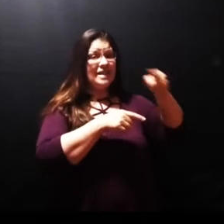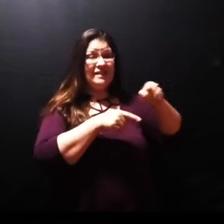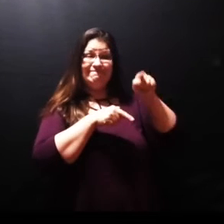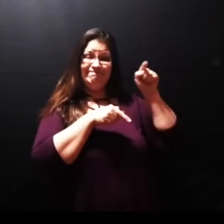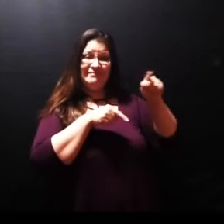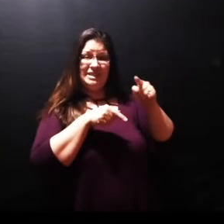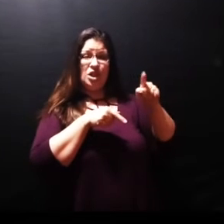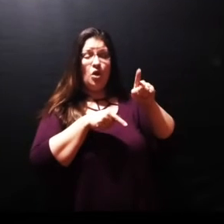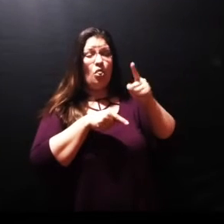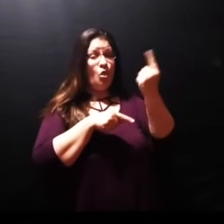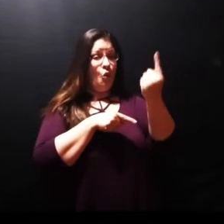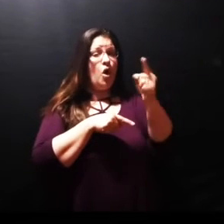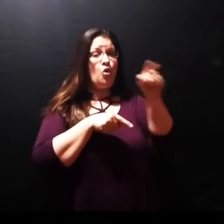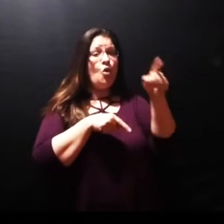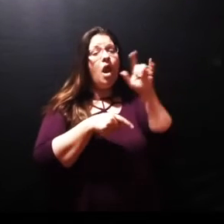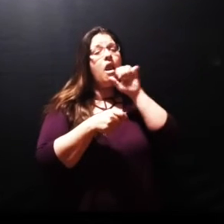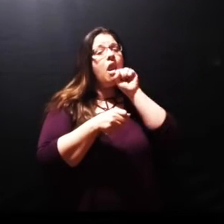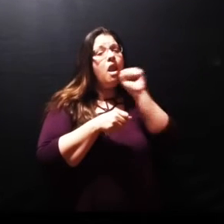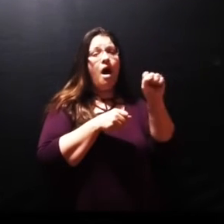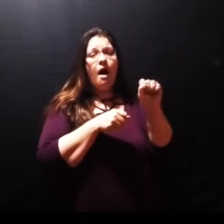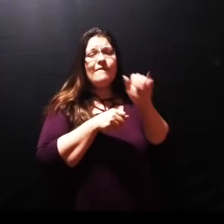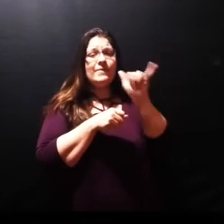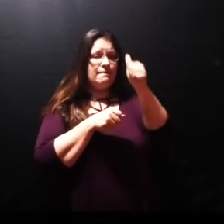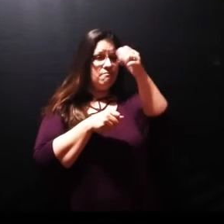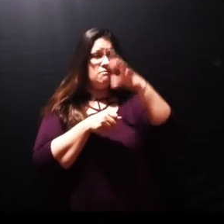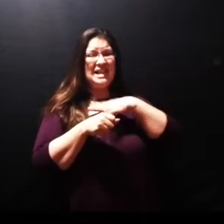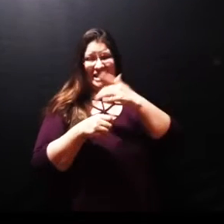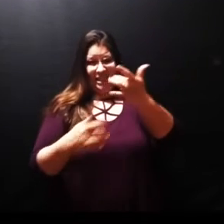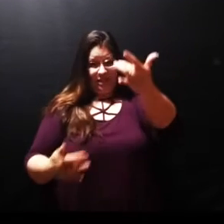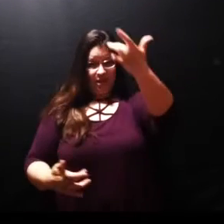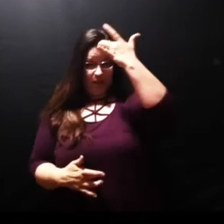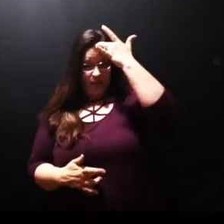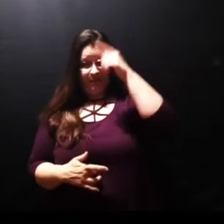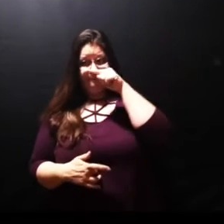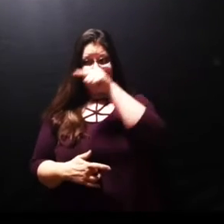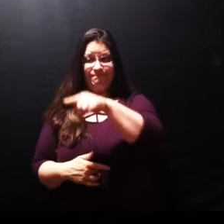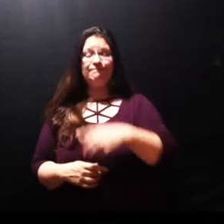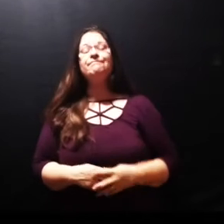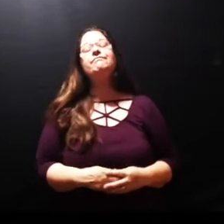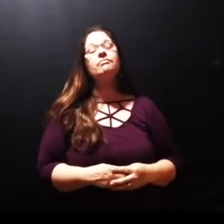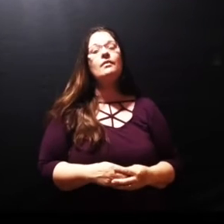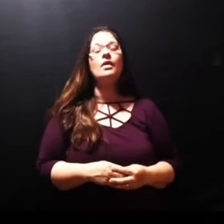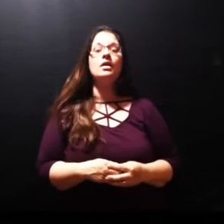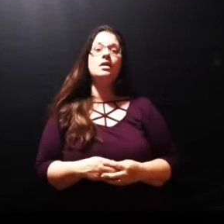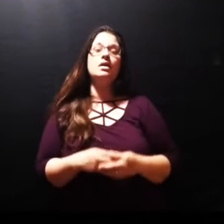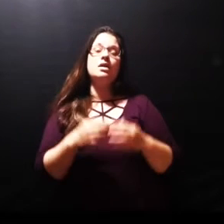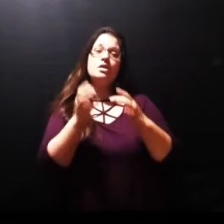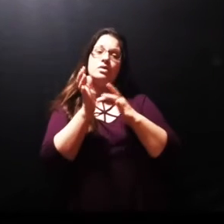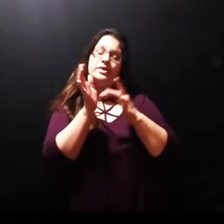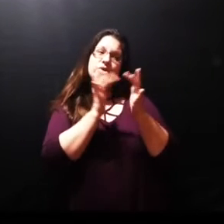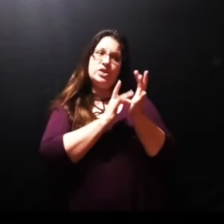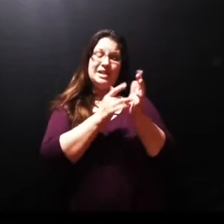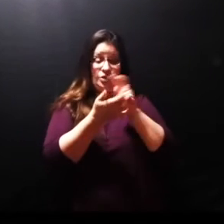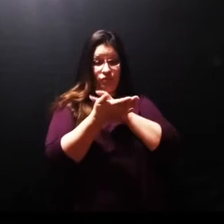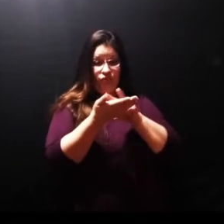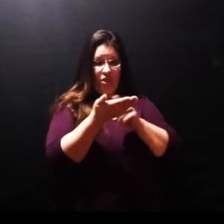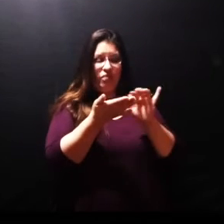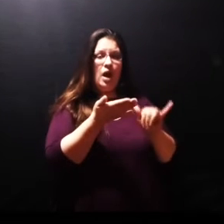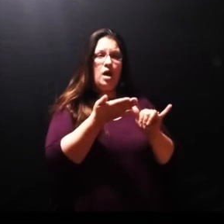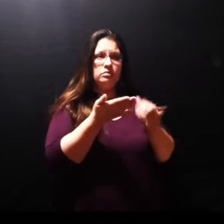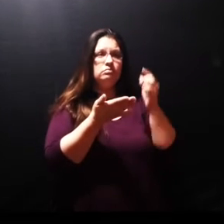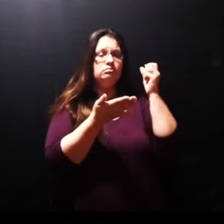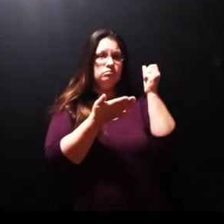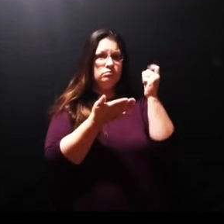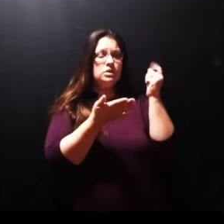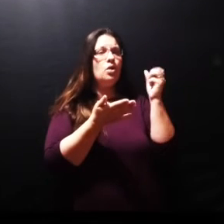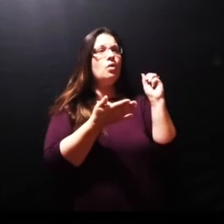be glorified thereby now Jesus loved Martha and her sister and Lazarus when